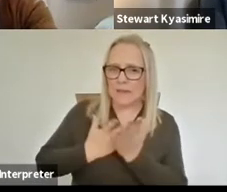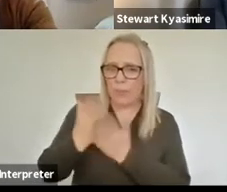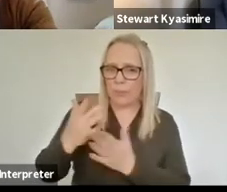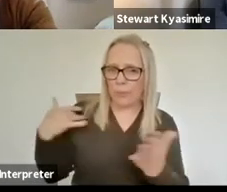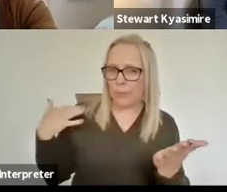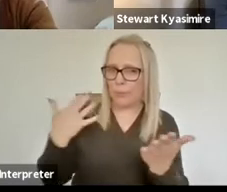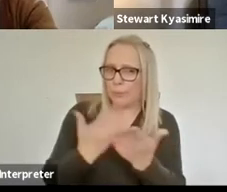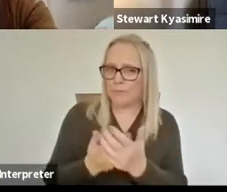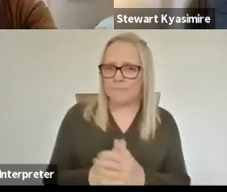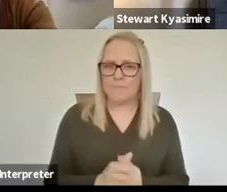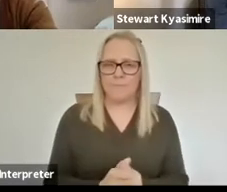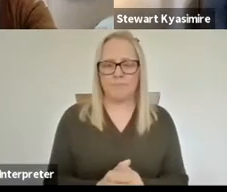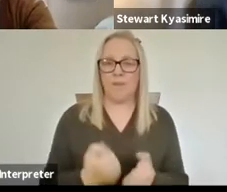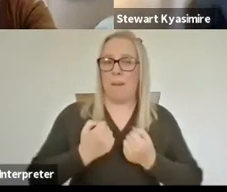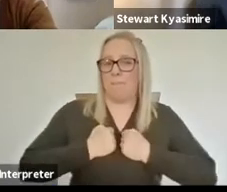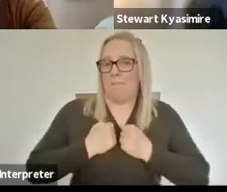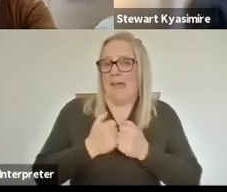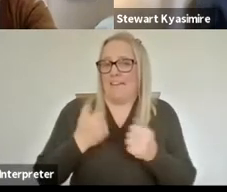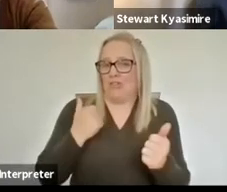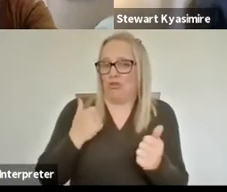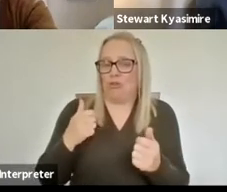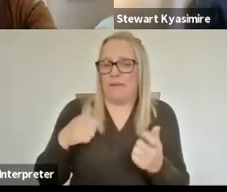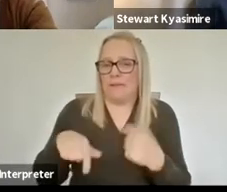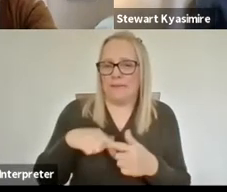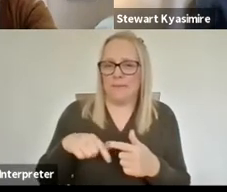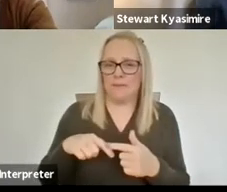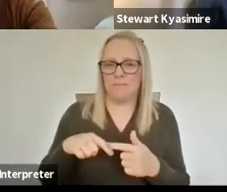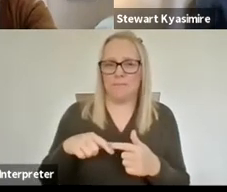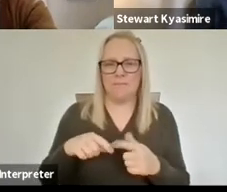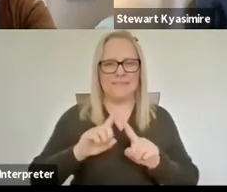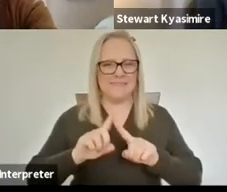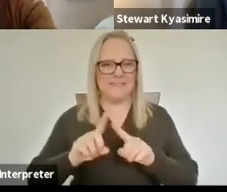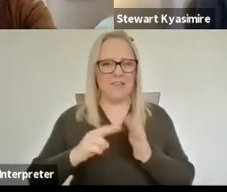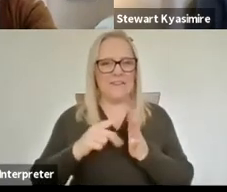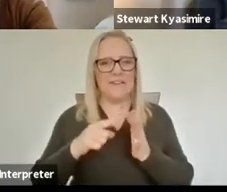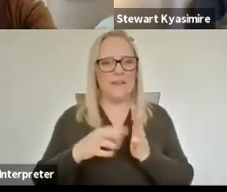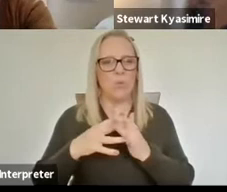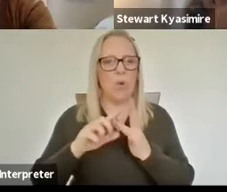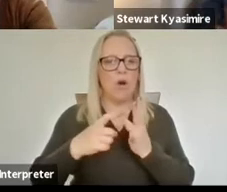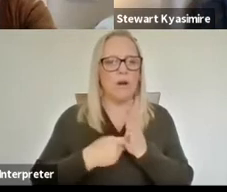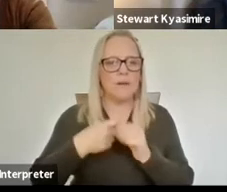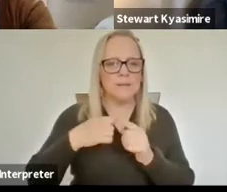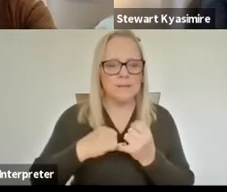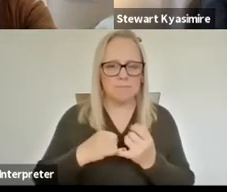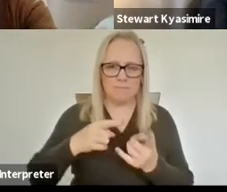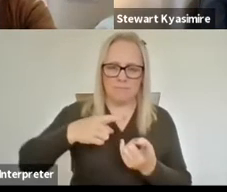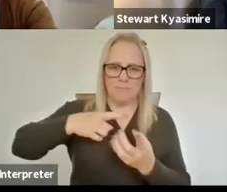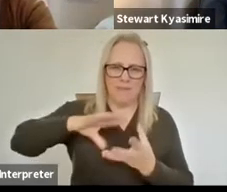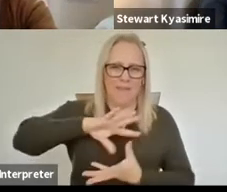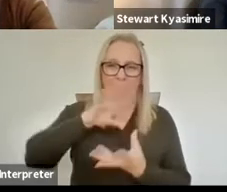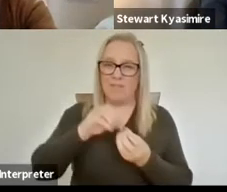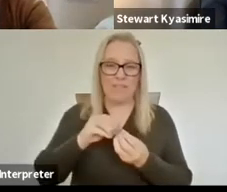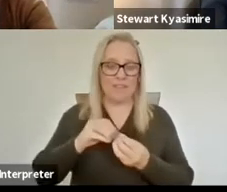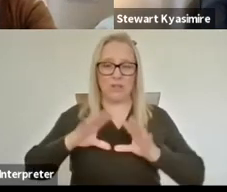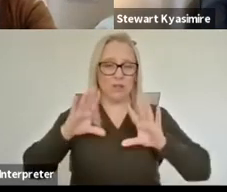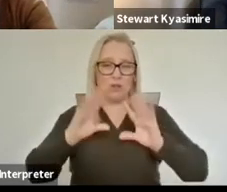in my industry from from um working with the networks everything everything shut down um it